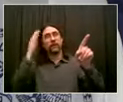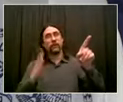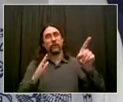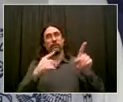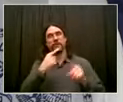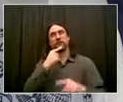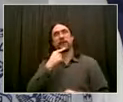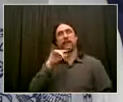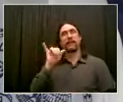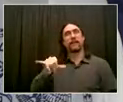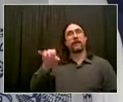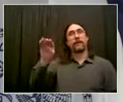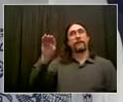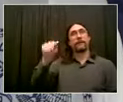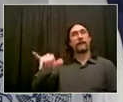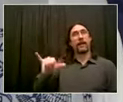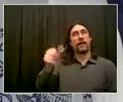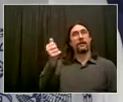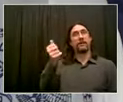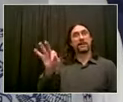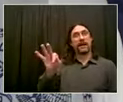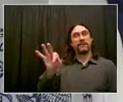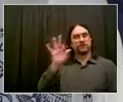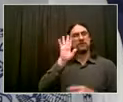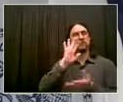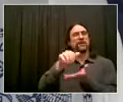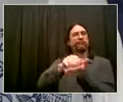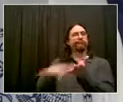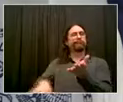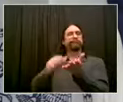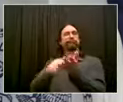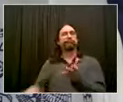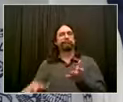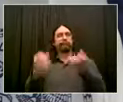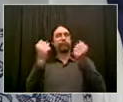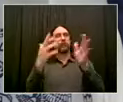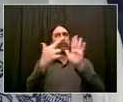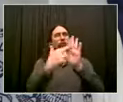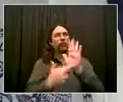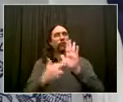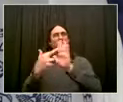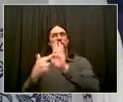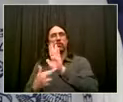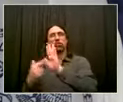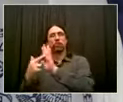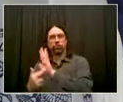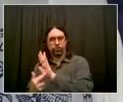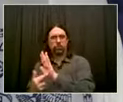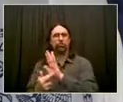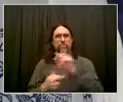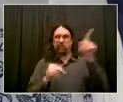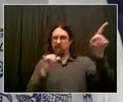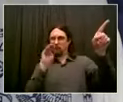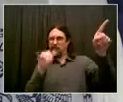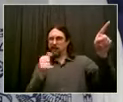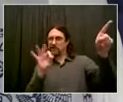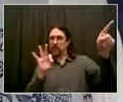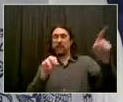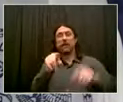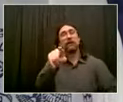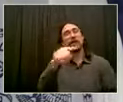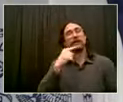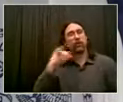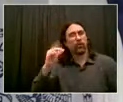And how do you think it's going to work under the model he's kind of put out of no capacity restrictions, but you still have to do social